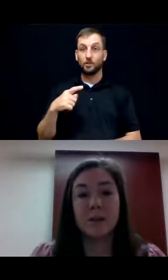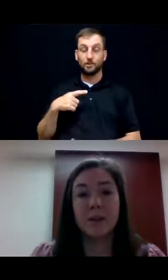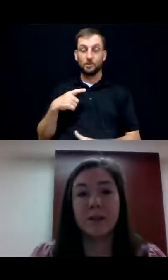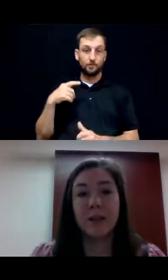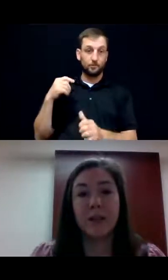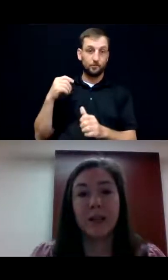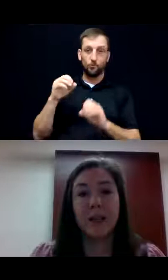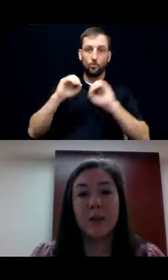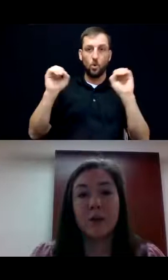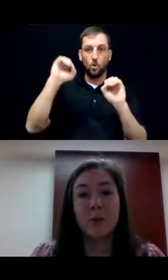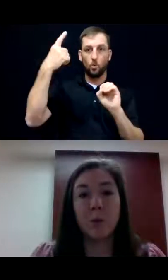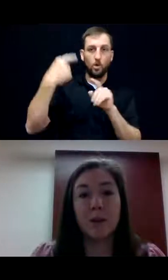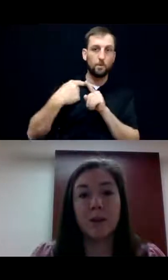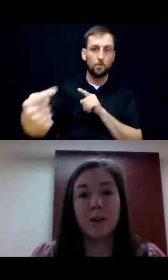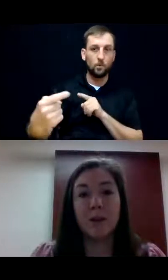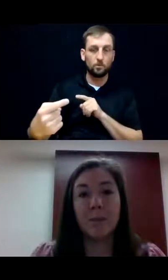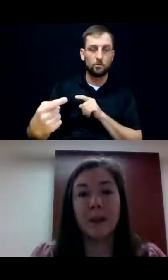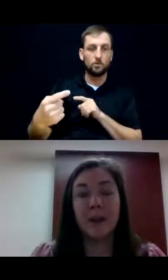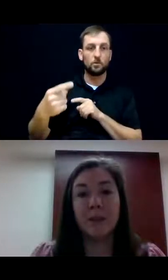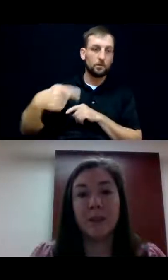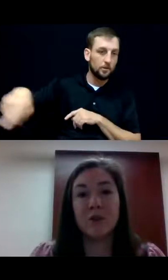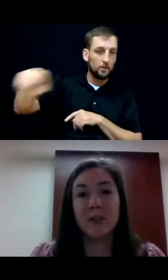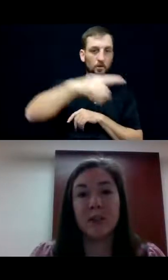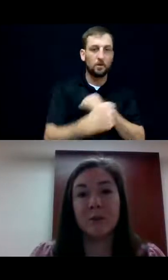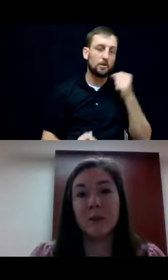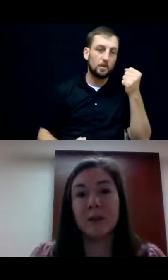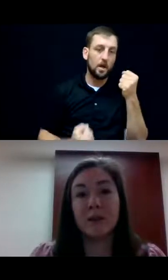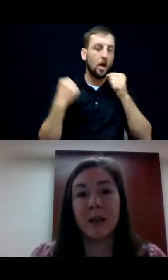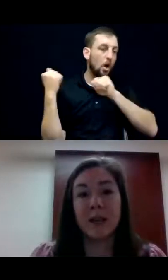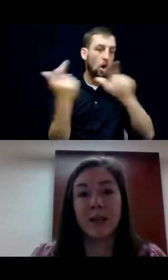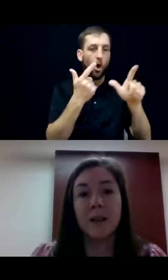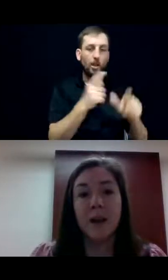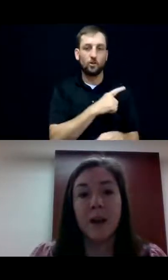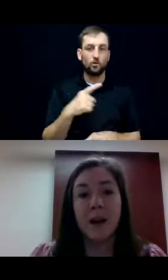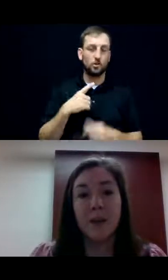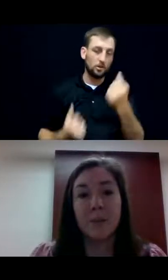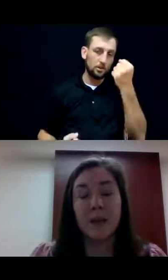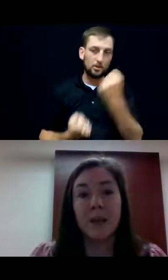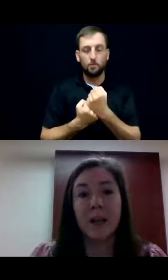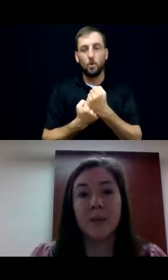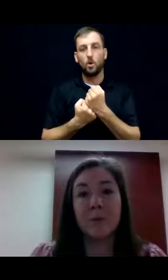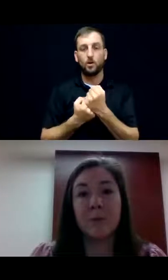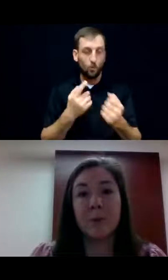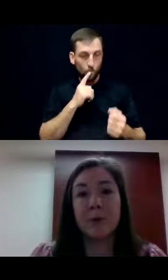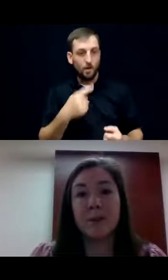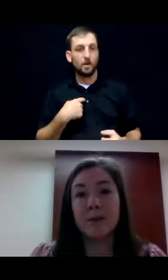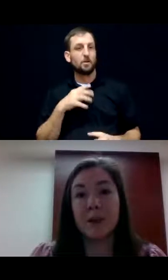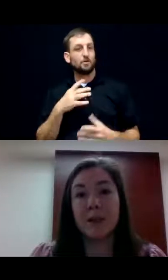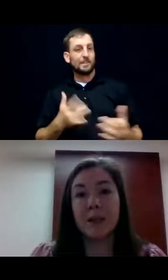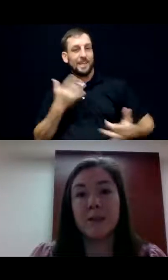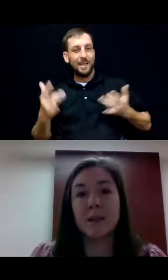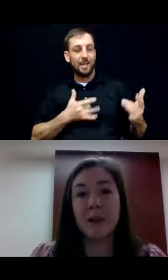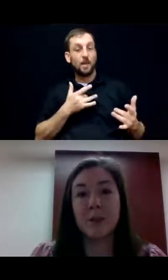it was definitely supported, um, by every legislator. was really exciting, um, and gave people with